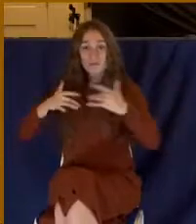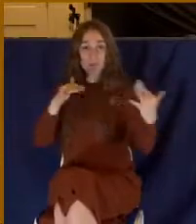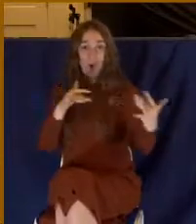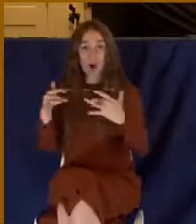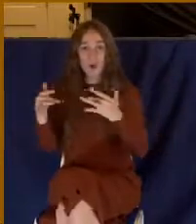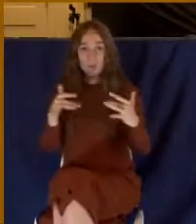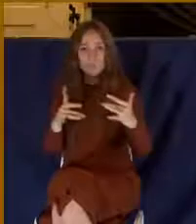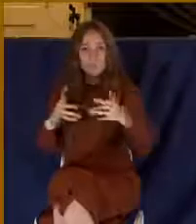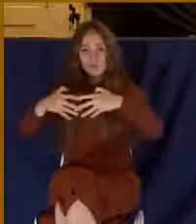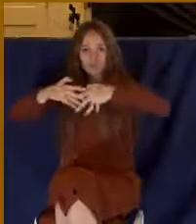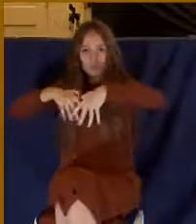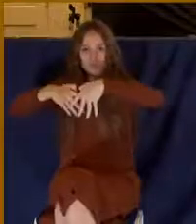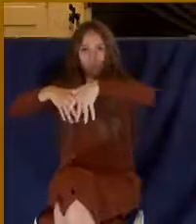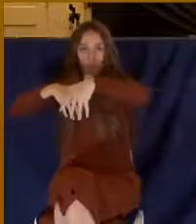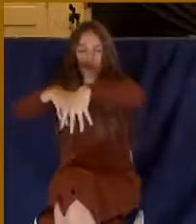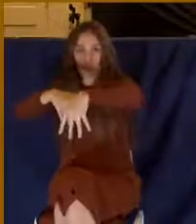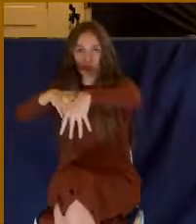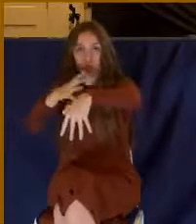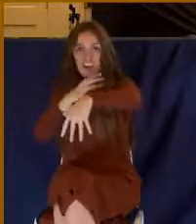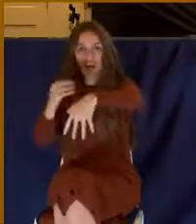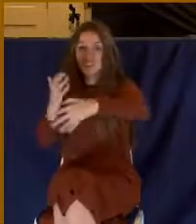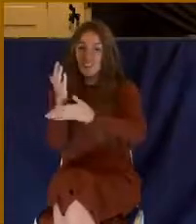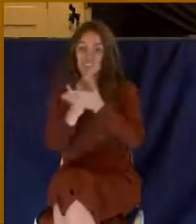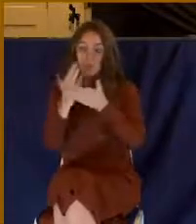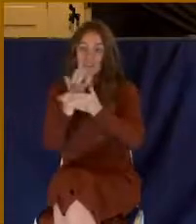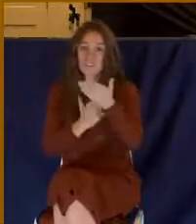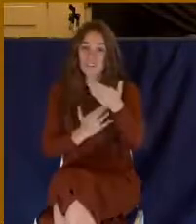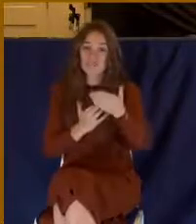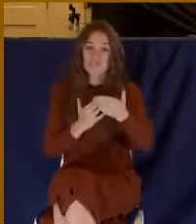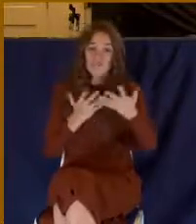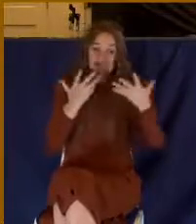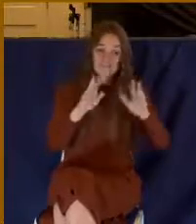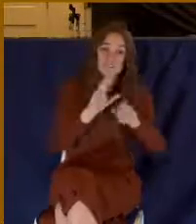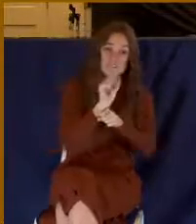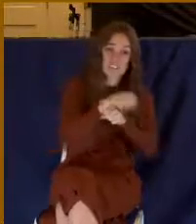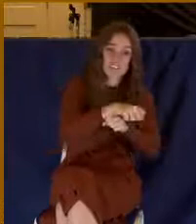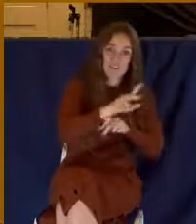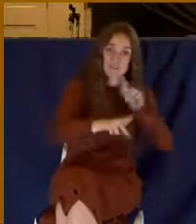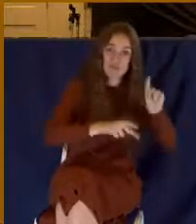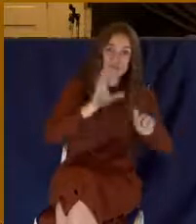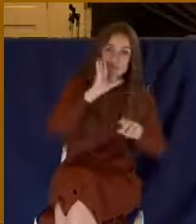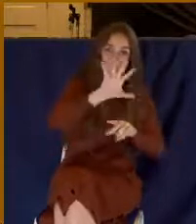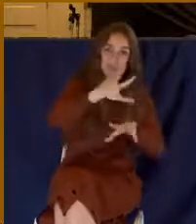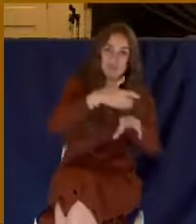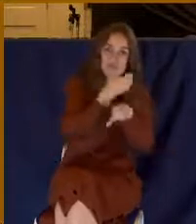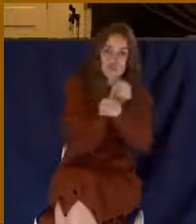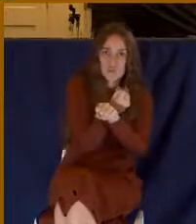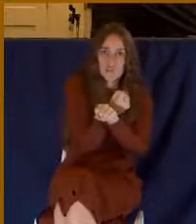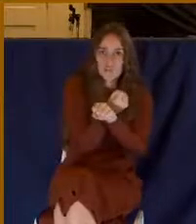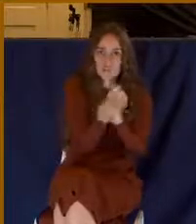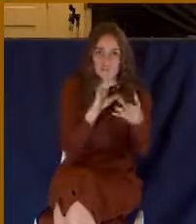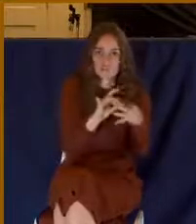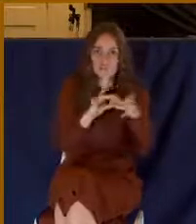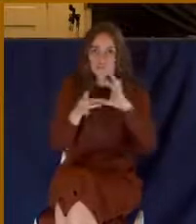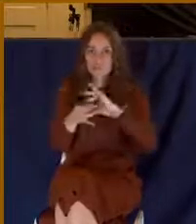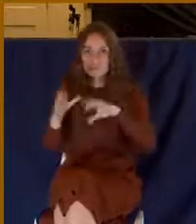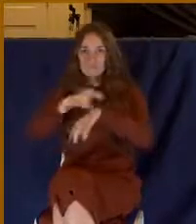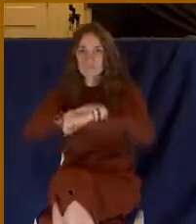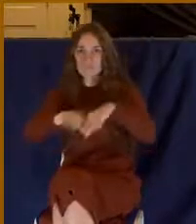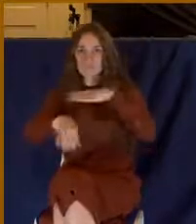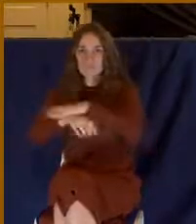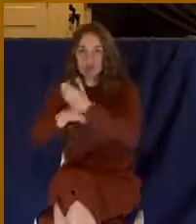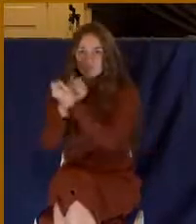actually some of the defeated army would be there in chains. And behind them would be the victorious general riding in a golden